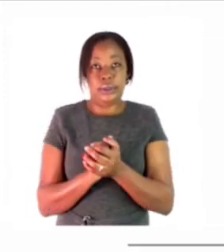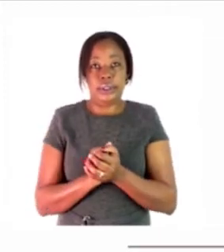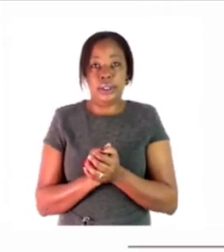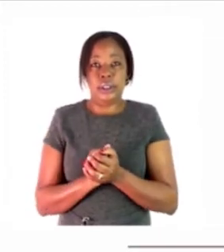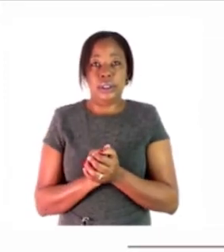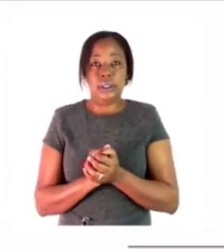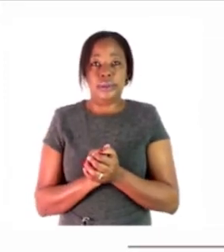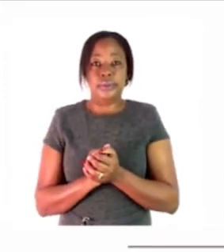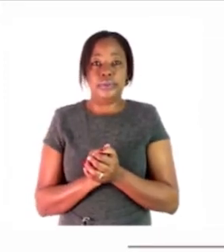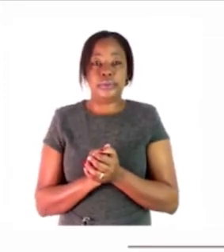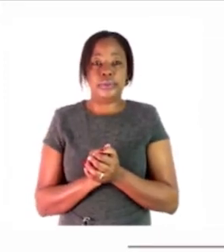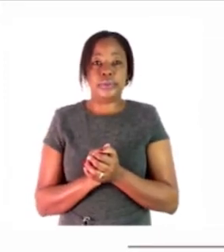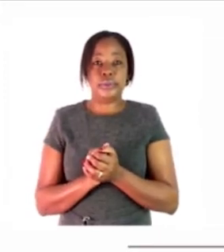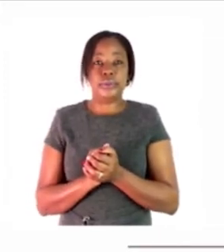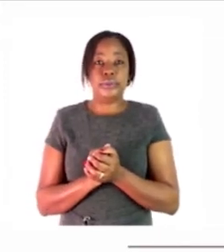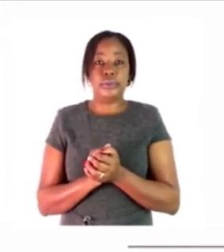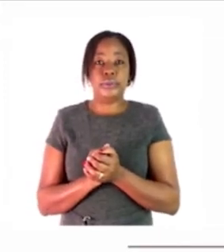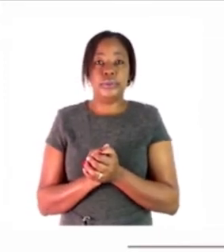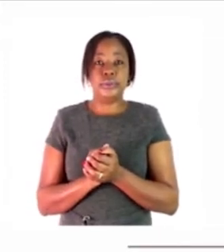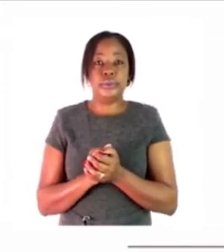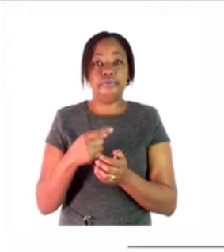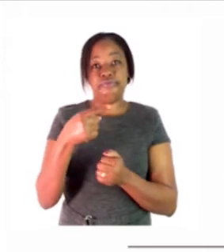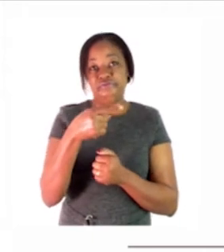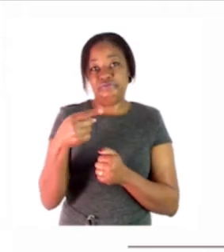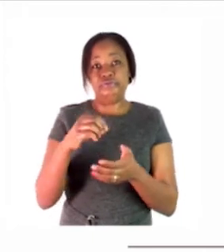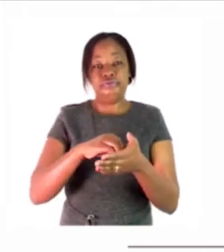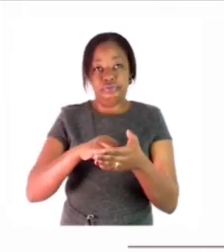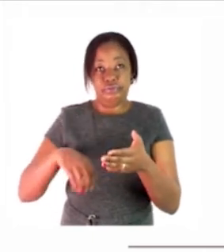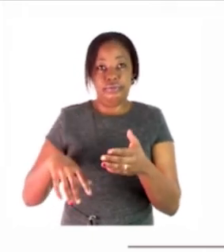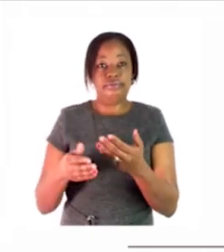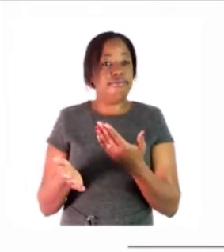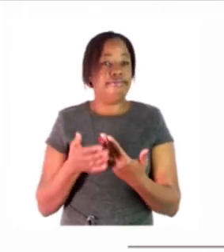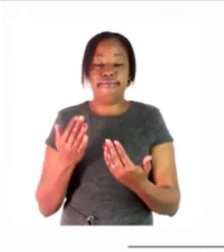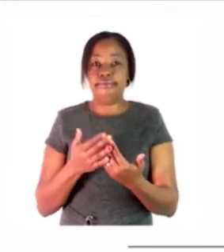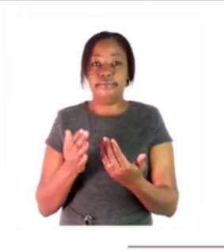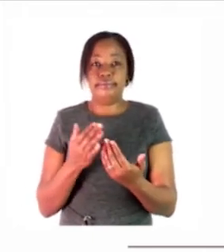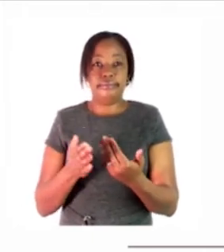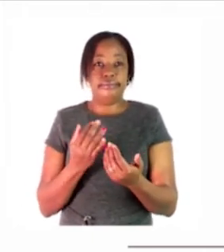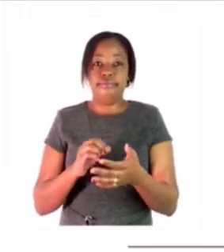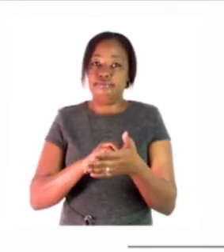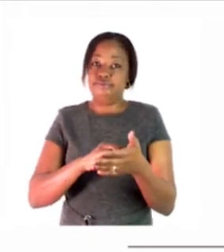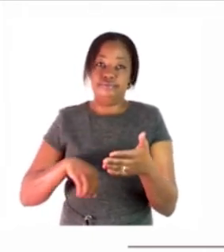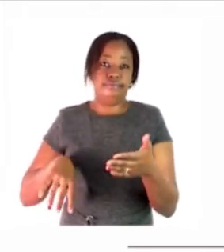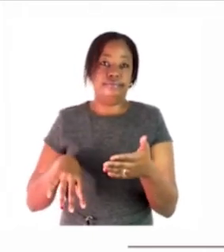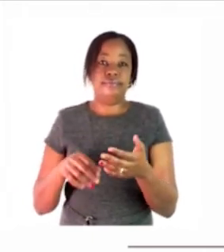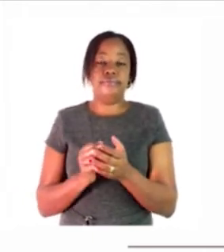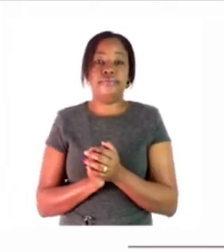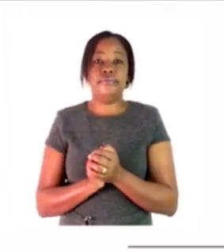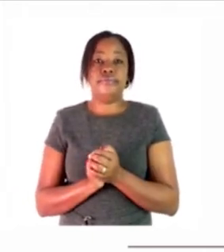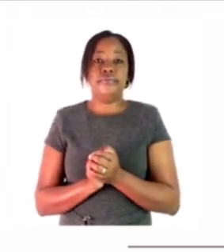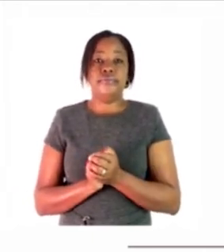okay on the subtraction that is very easy what is to subtract subtraction means to take